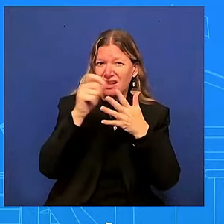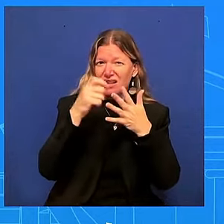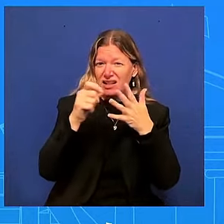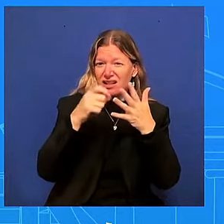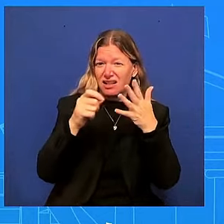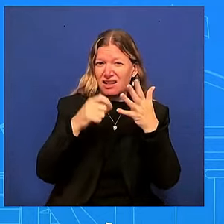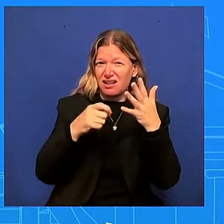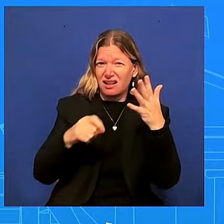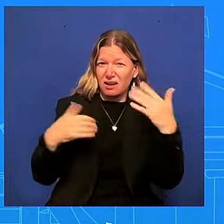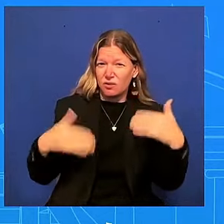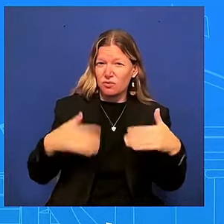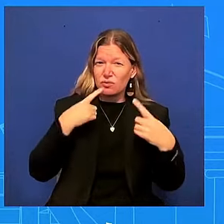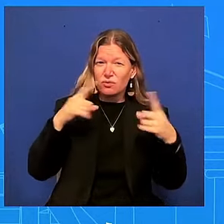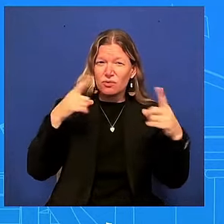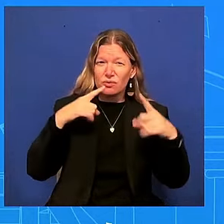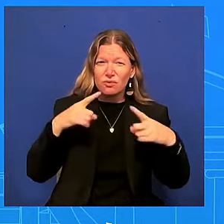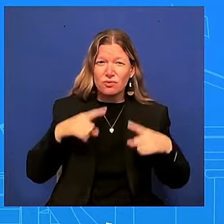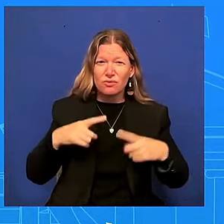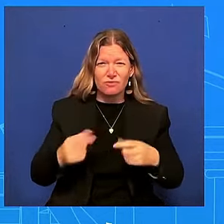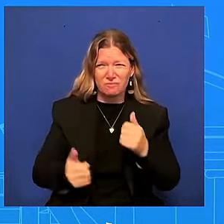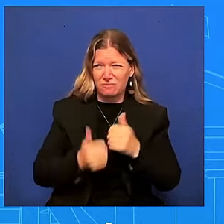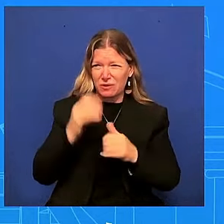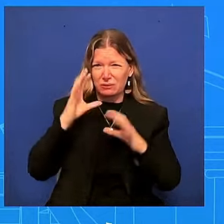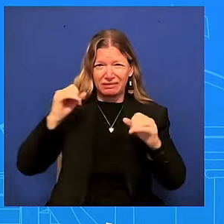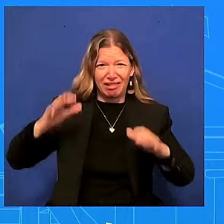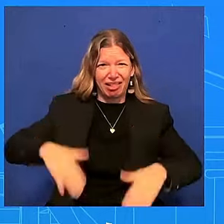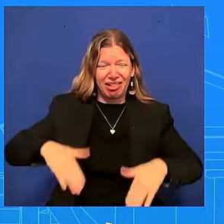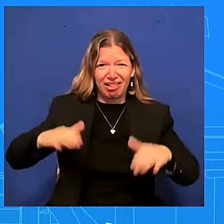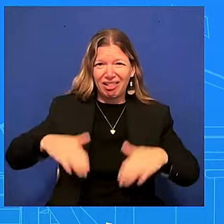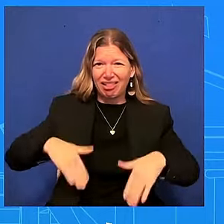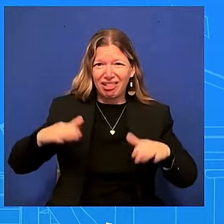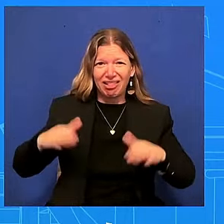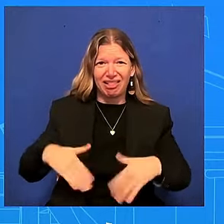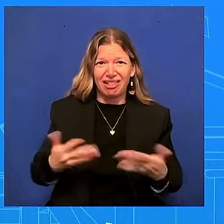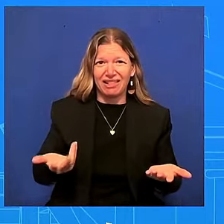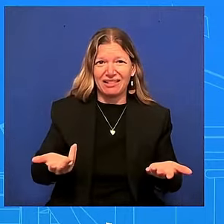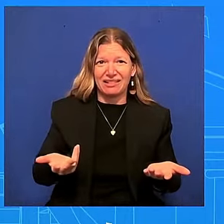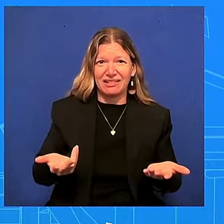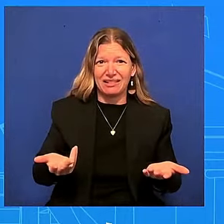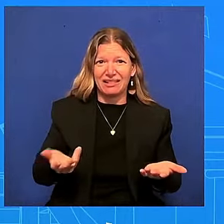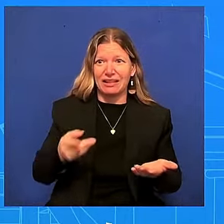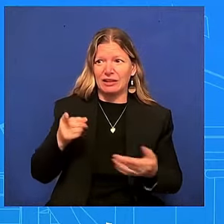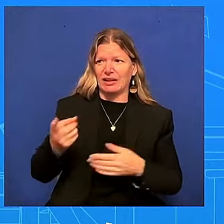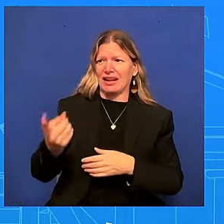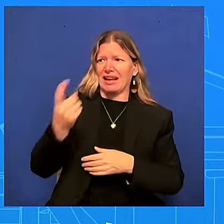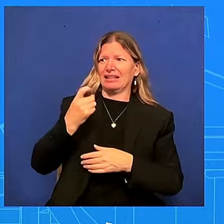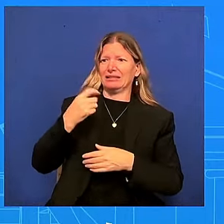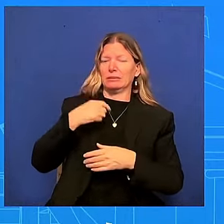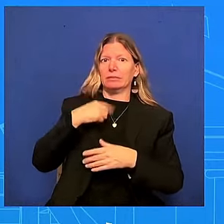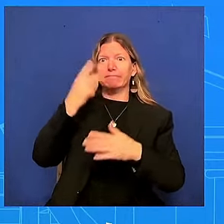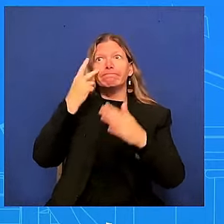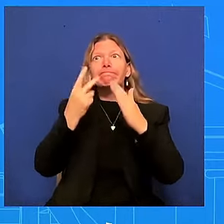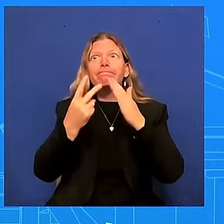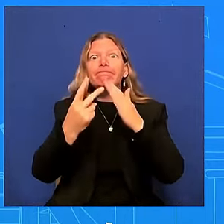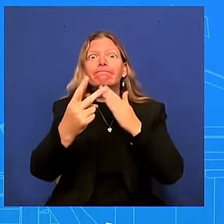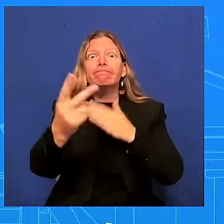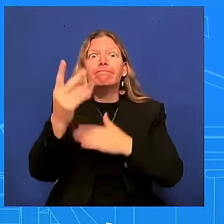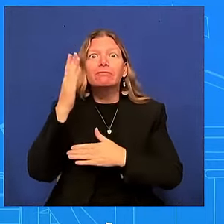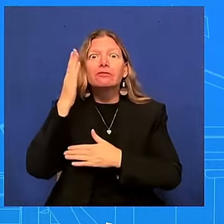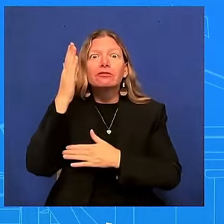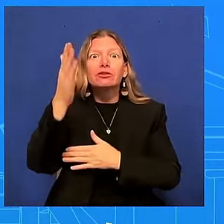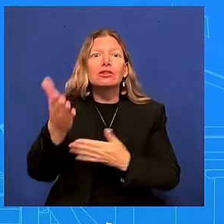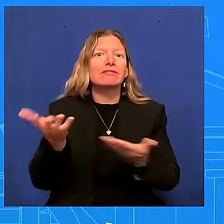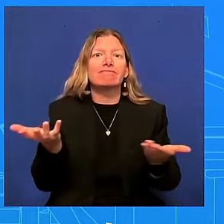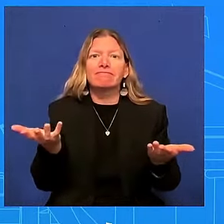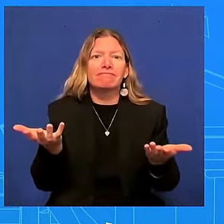guys are trying to get me to look into the future but what i can say to you is this is a president that is committed to doing that i'm not sure anybody yeah anybody